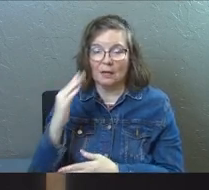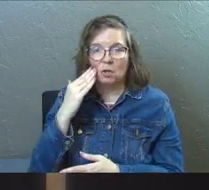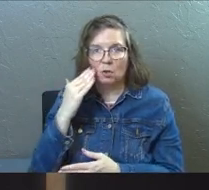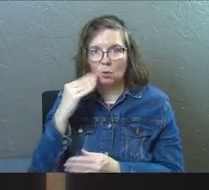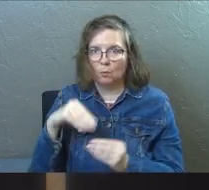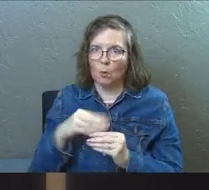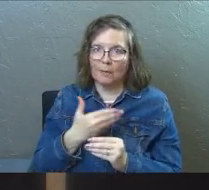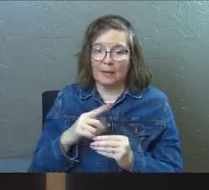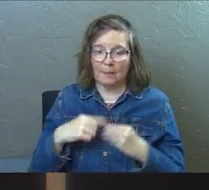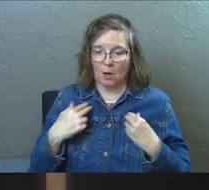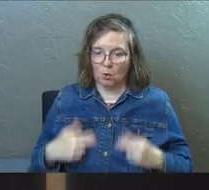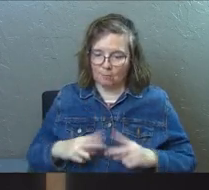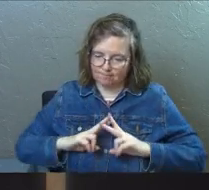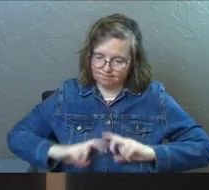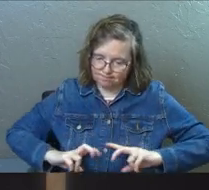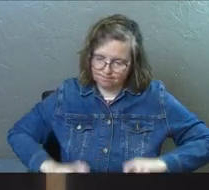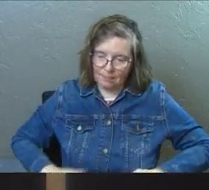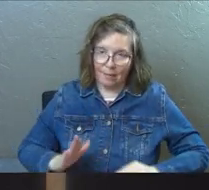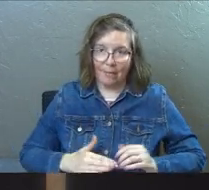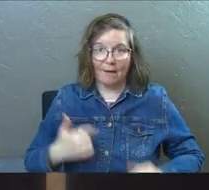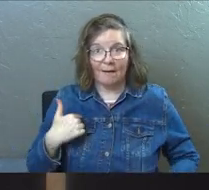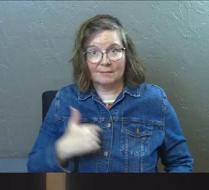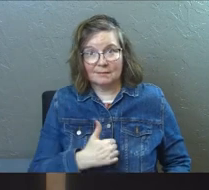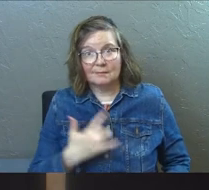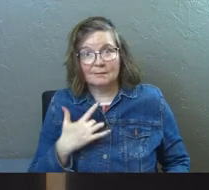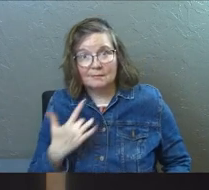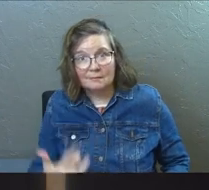deeper things about humanity than most of us do.